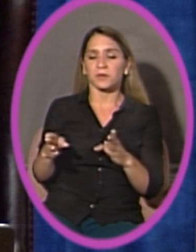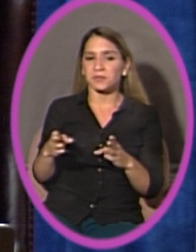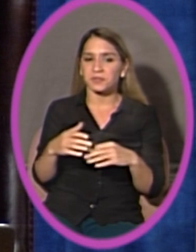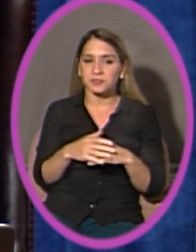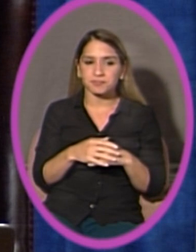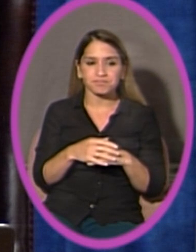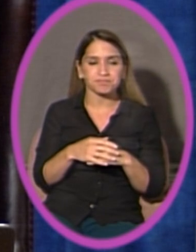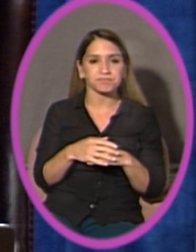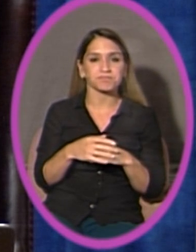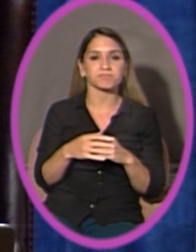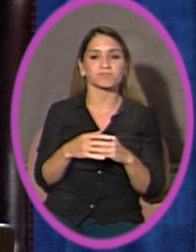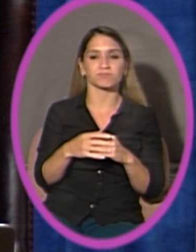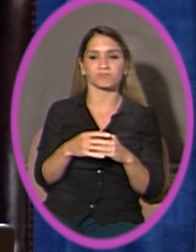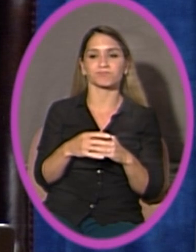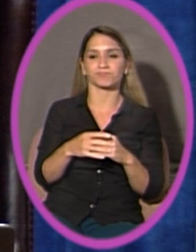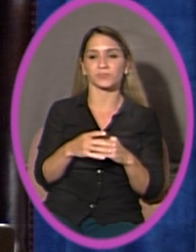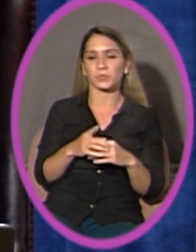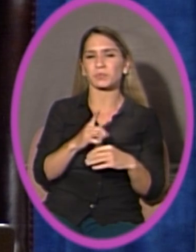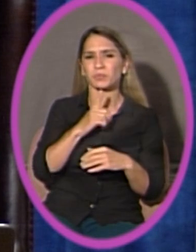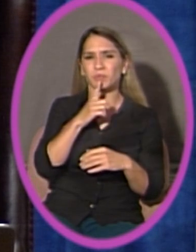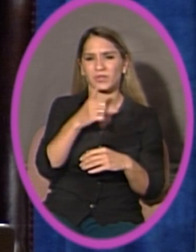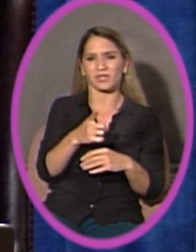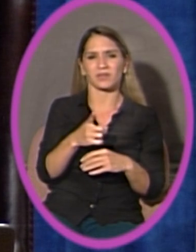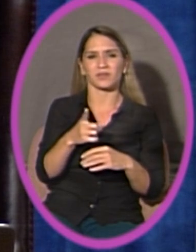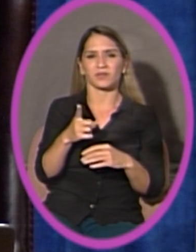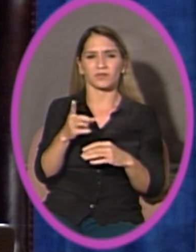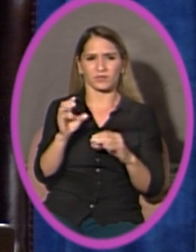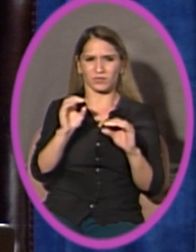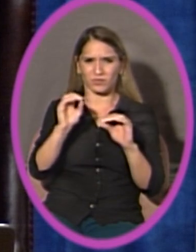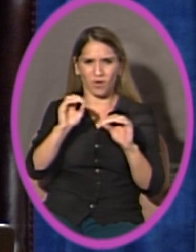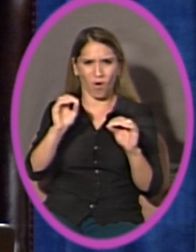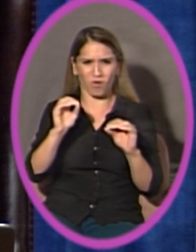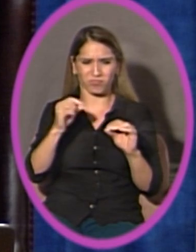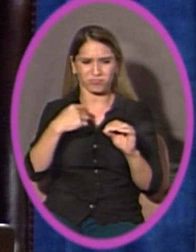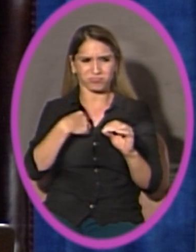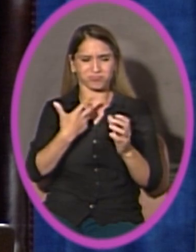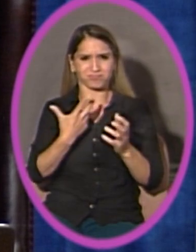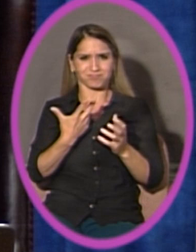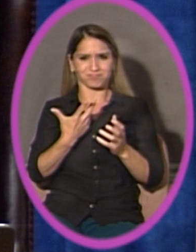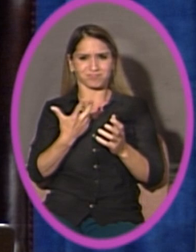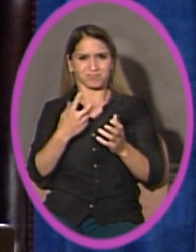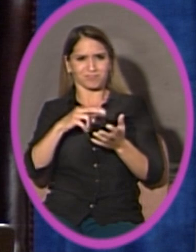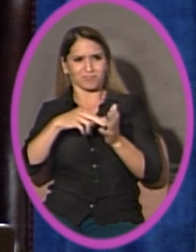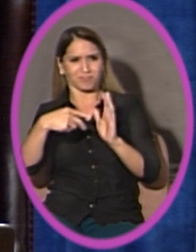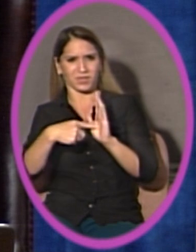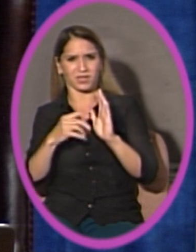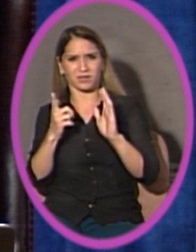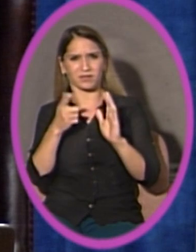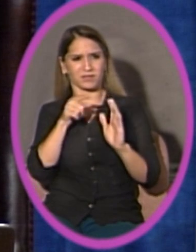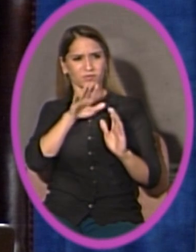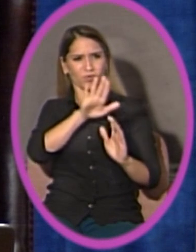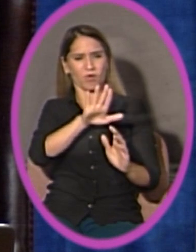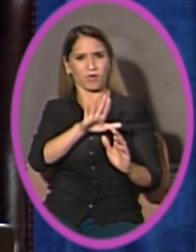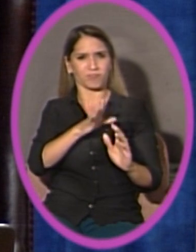very carefully put, there is no intent to discredit one side or the other.